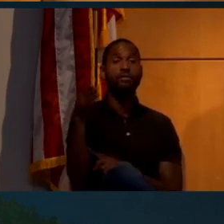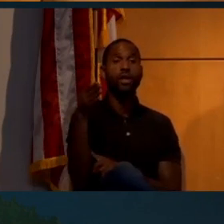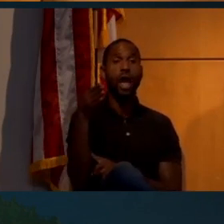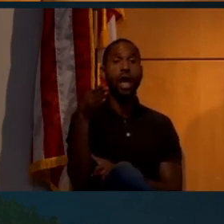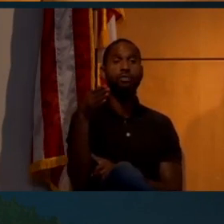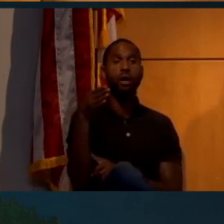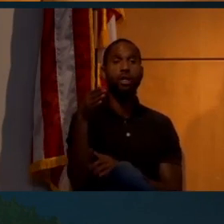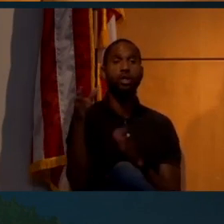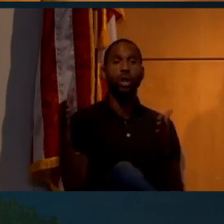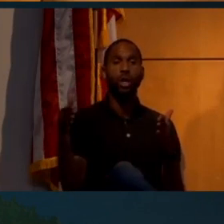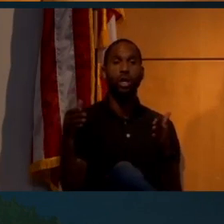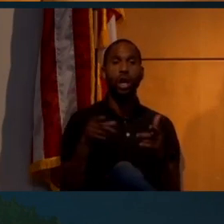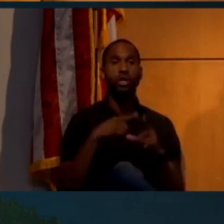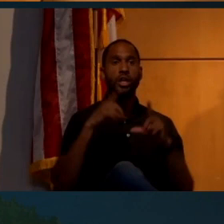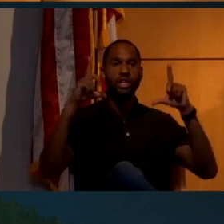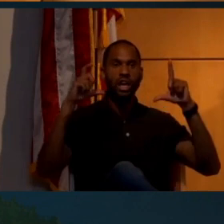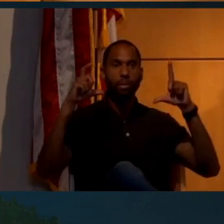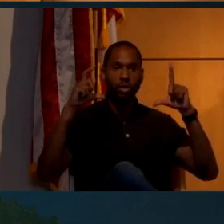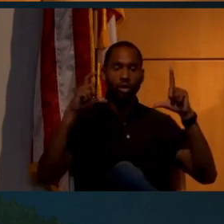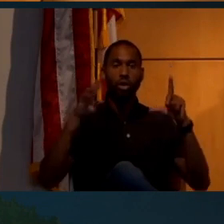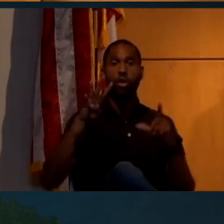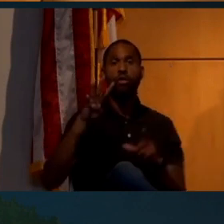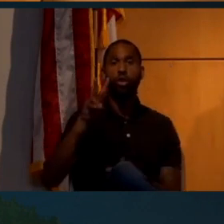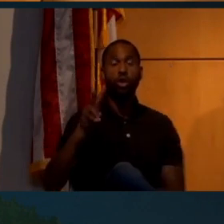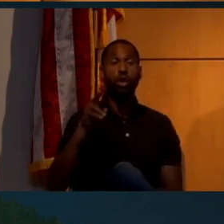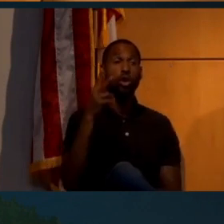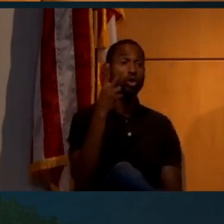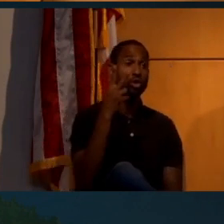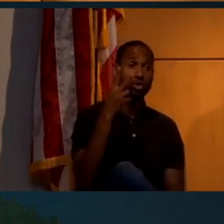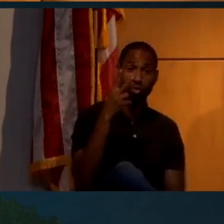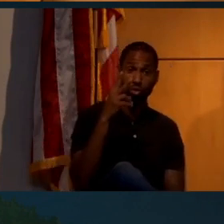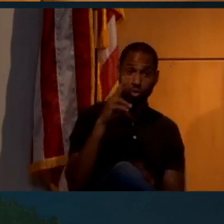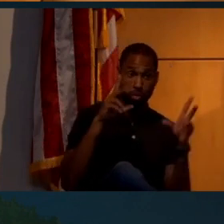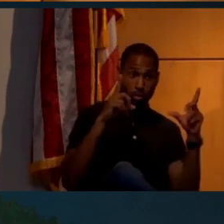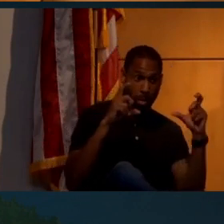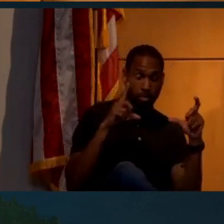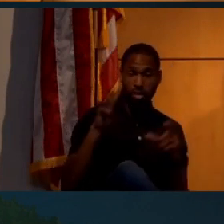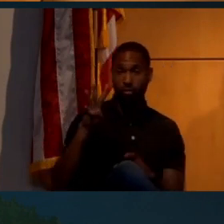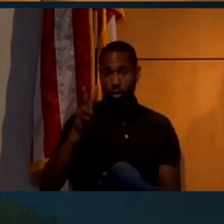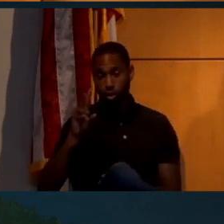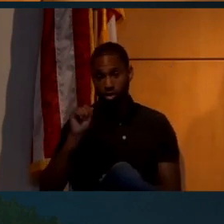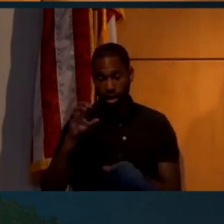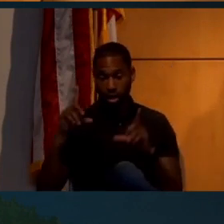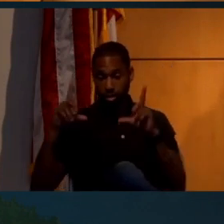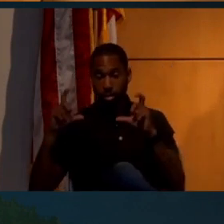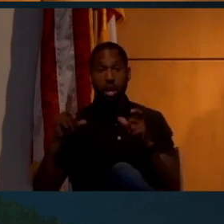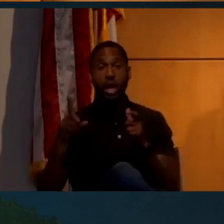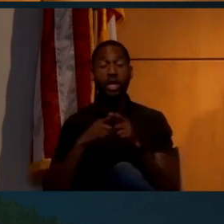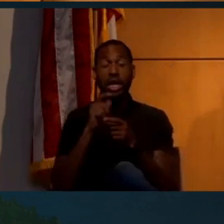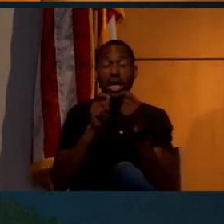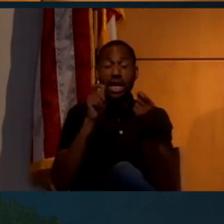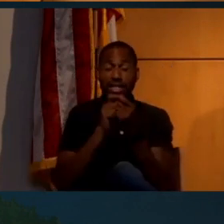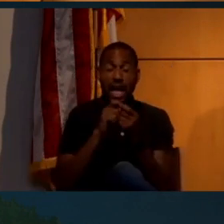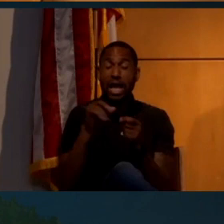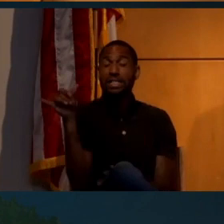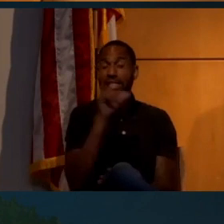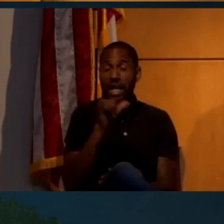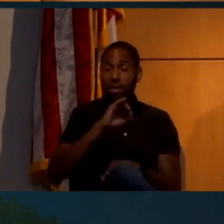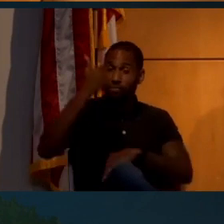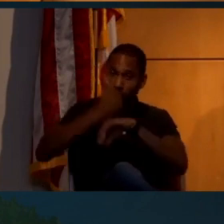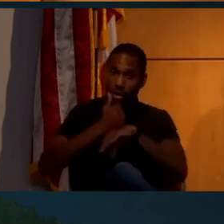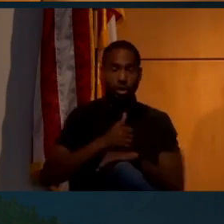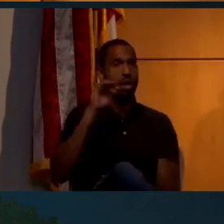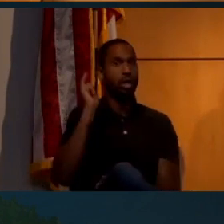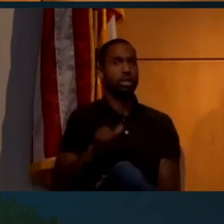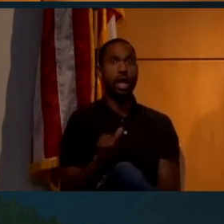that's flapping in the wind and take a picture, two pictures, 42 seconds apart, and get it in exactly the same configuration. Of course,